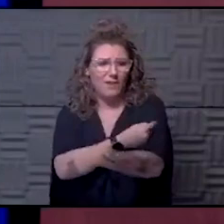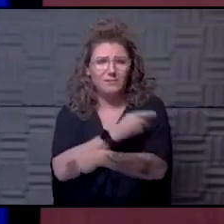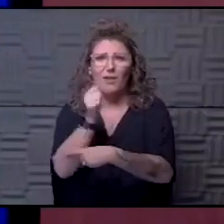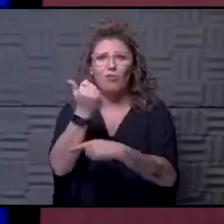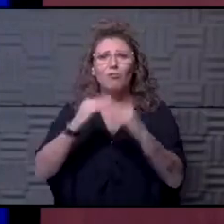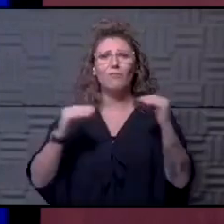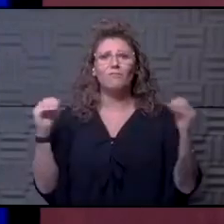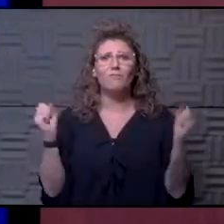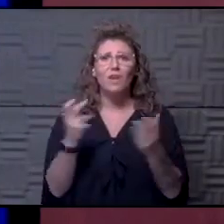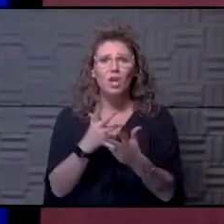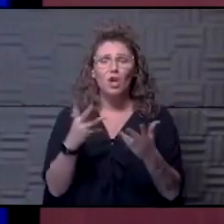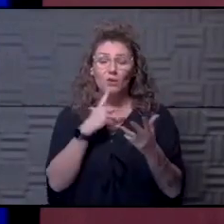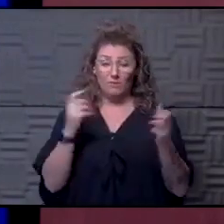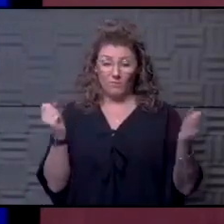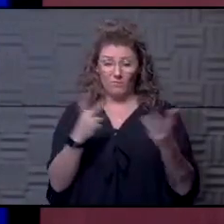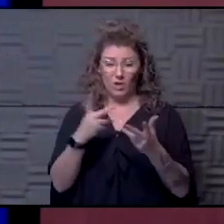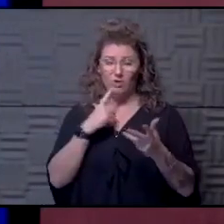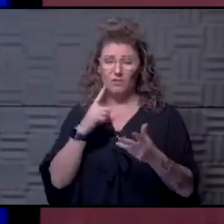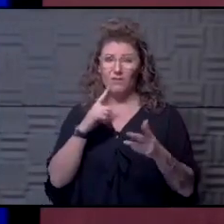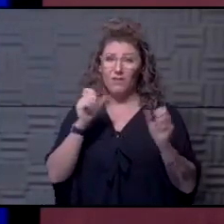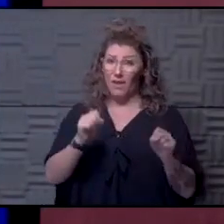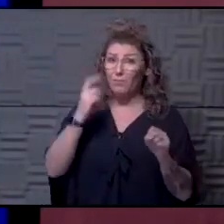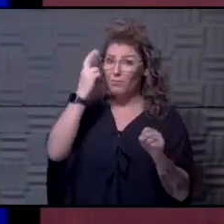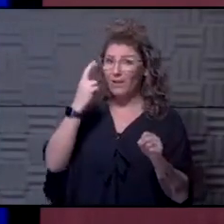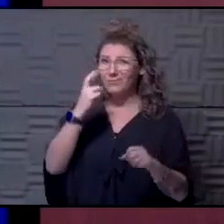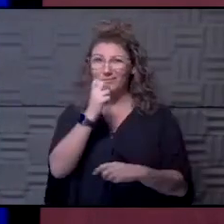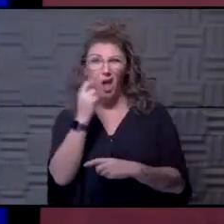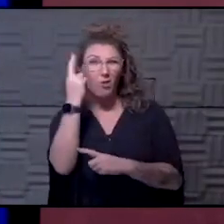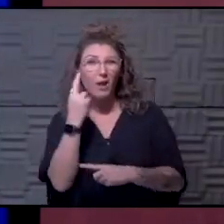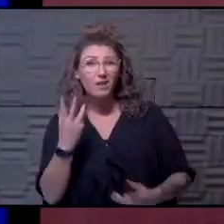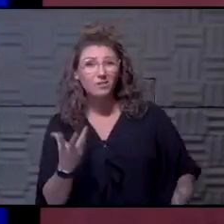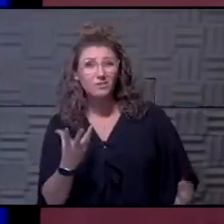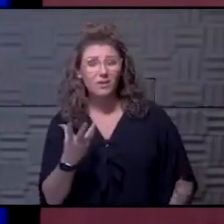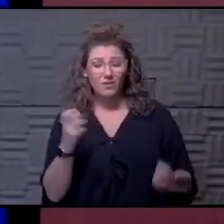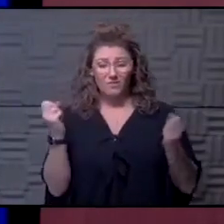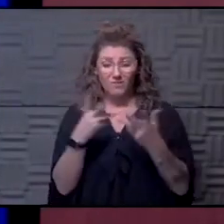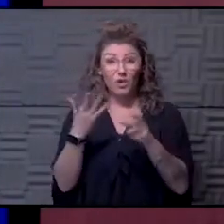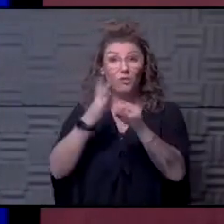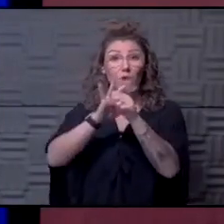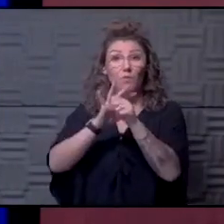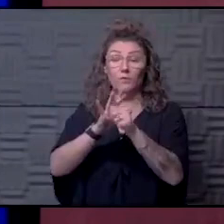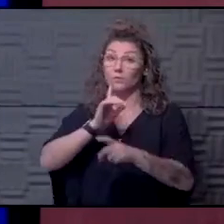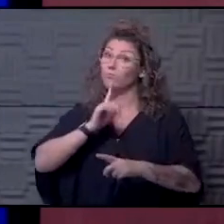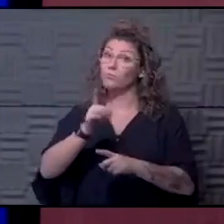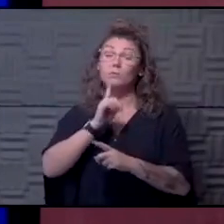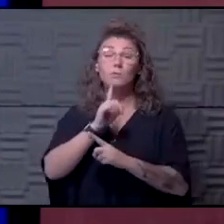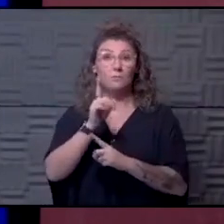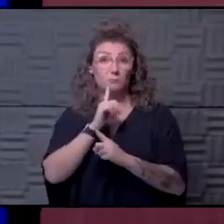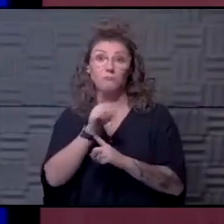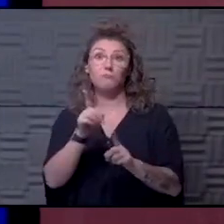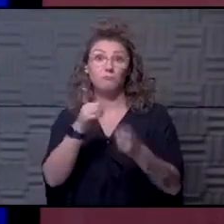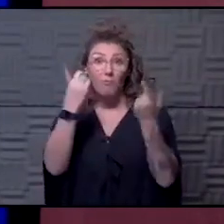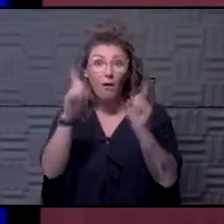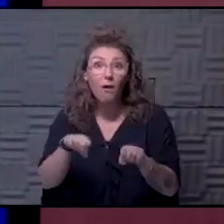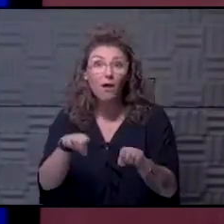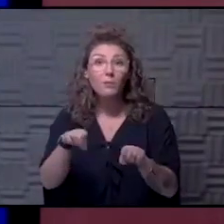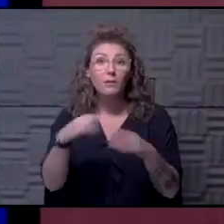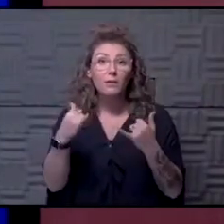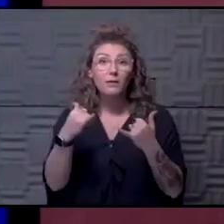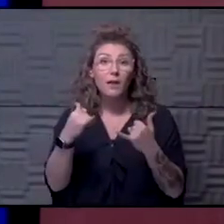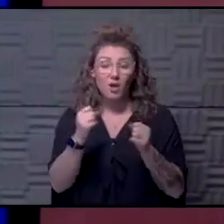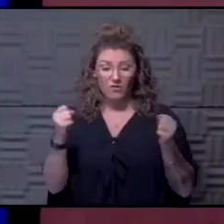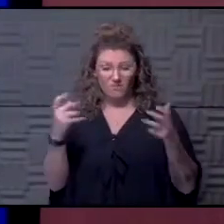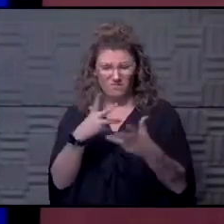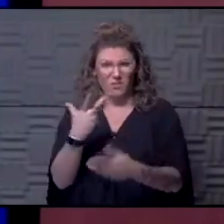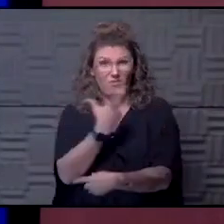think the problem with fear is it can be both rational and irrational. I think a fear of COVID is very rational right now. think a fear of the vaccine is really